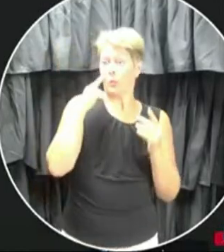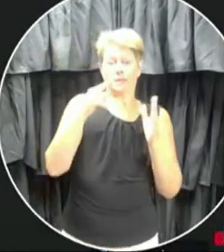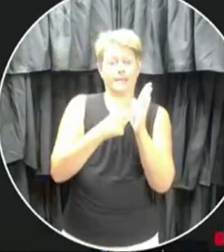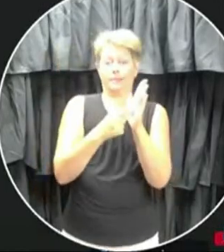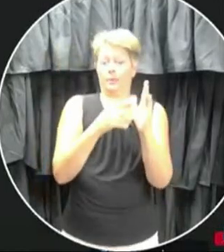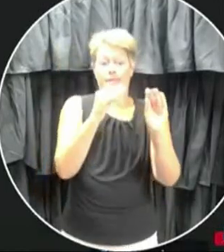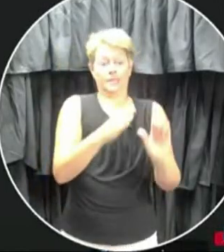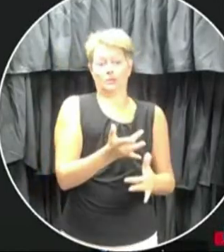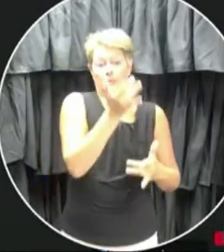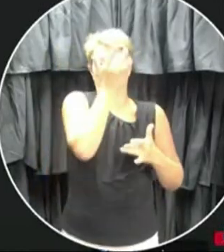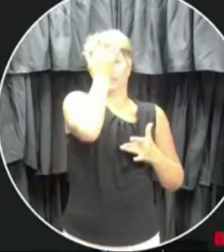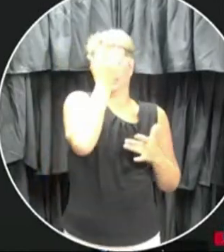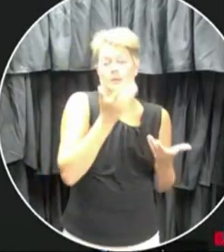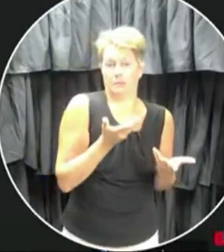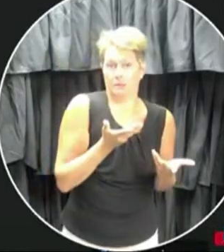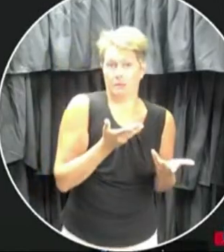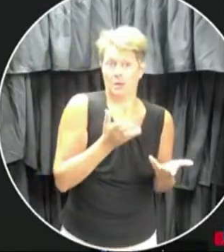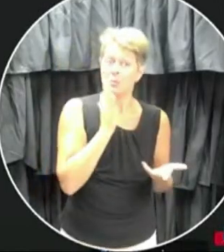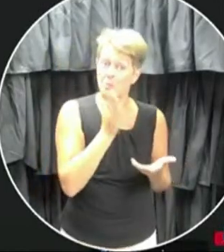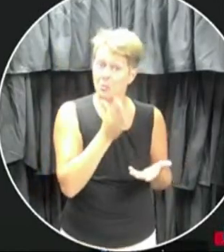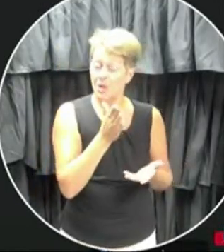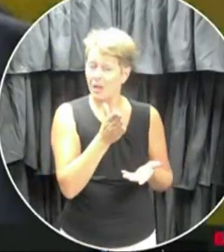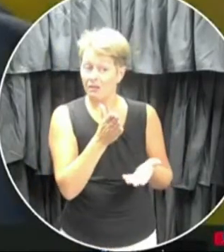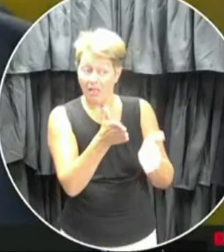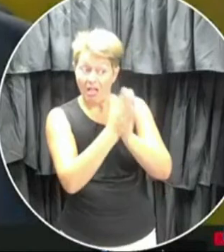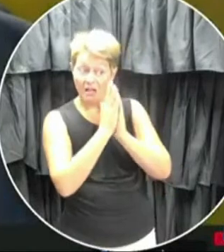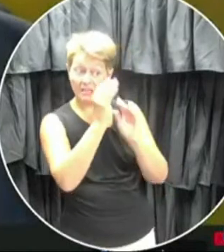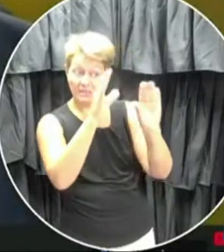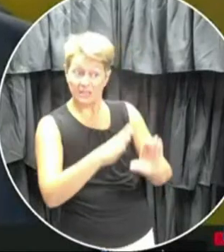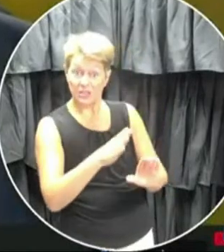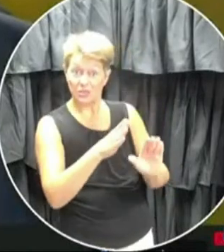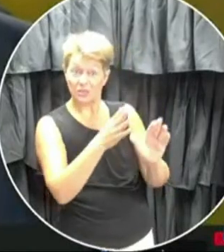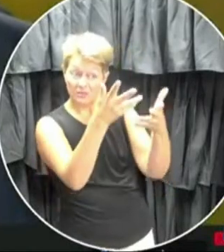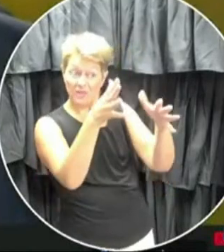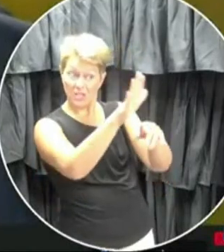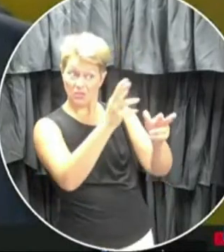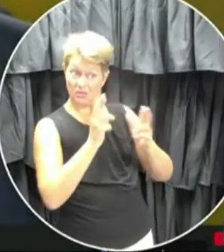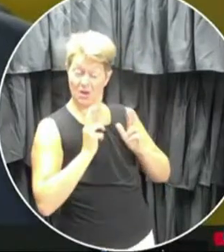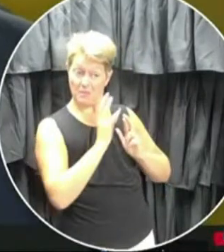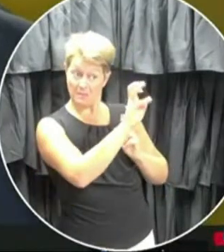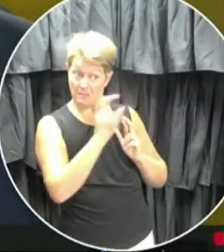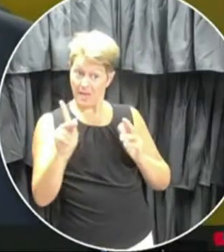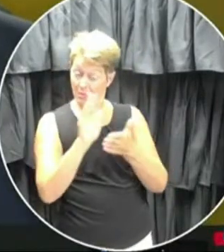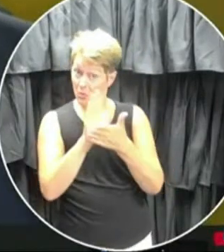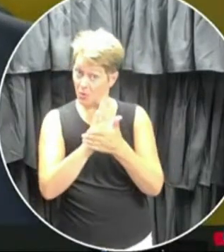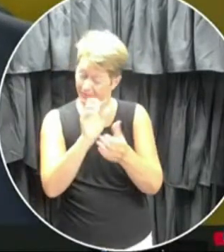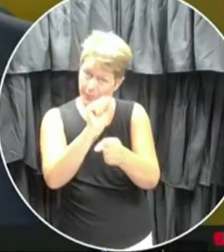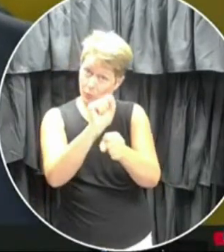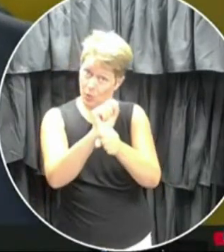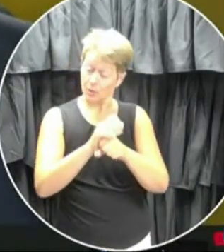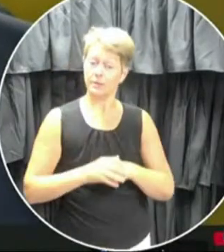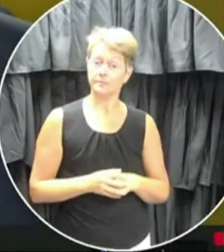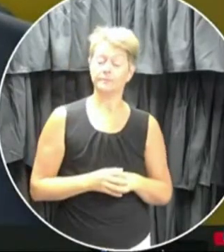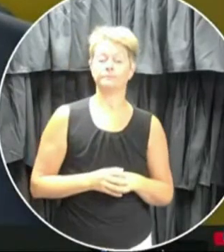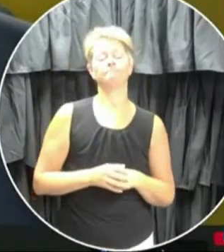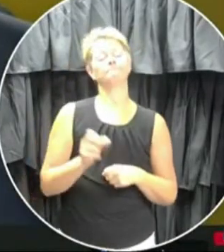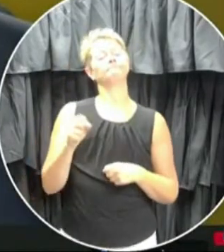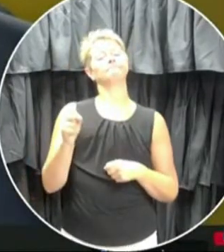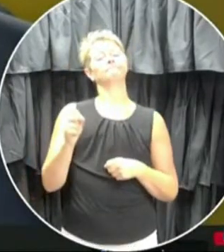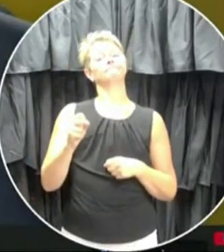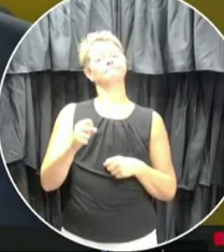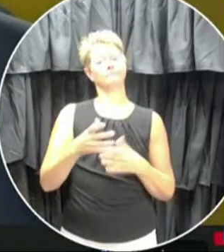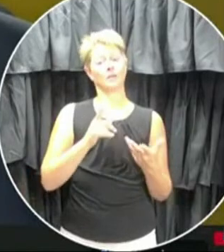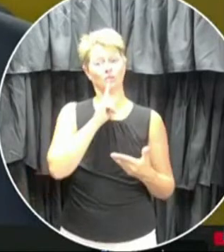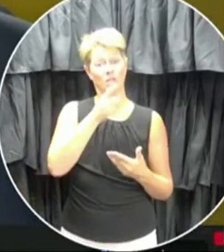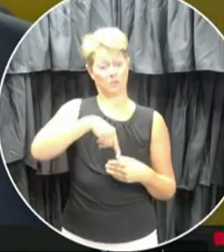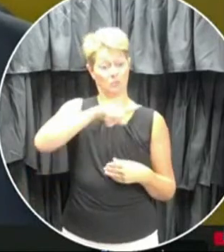you know, in that regard? Absolutely. In fact, in certain jurisdictions in the province, certain areas, we've relied on